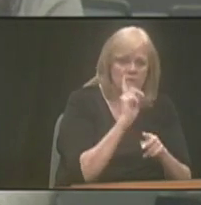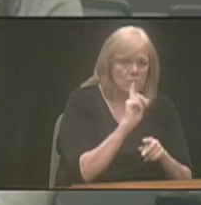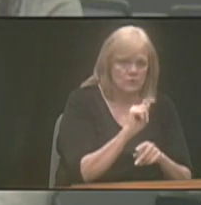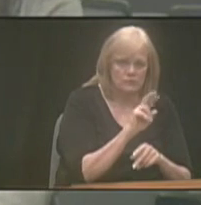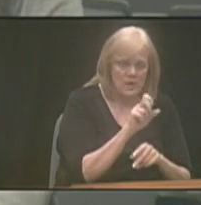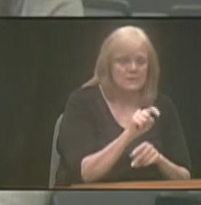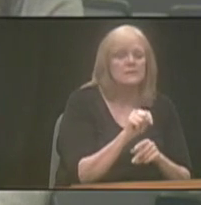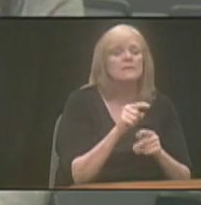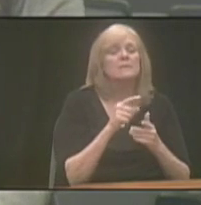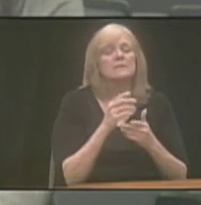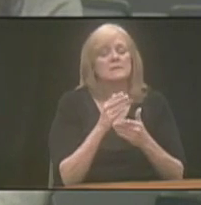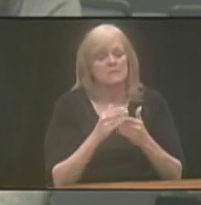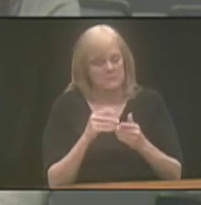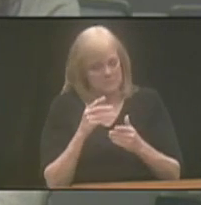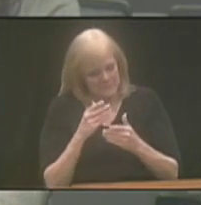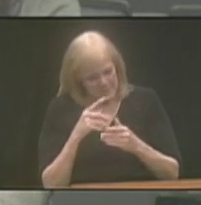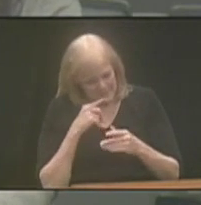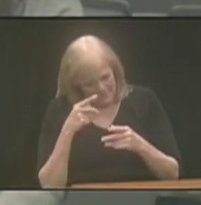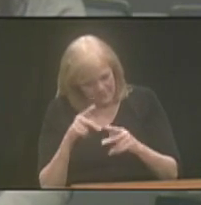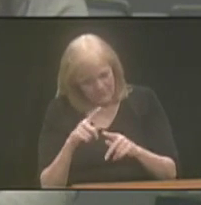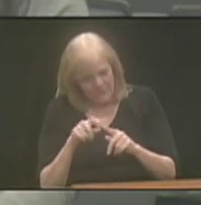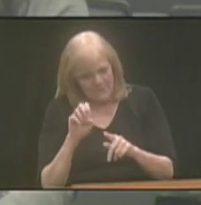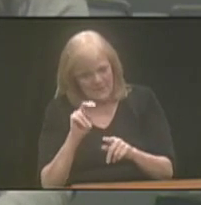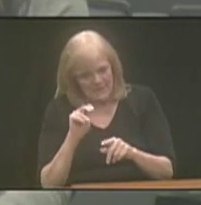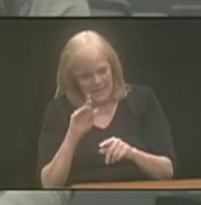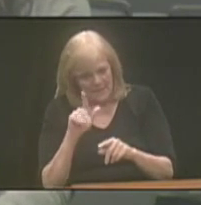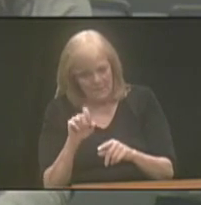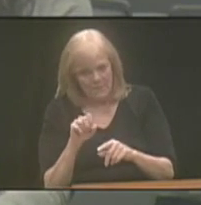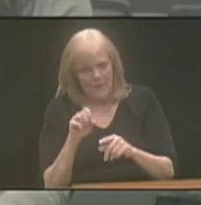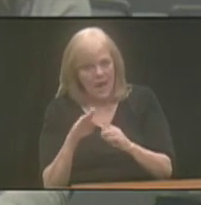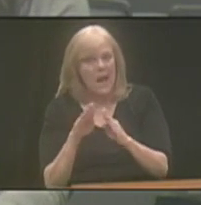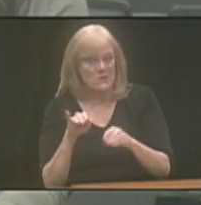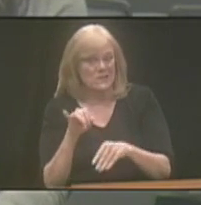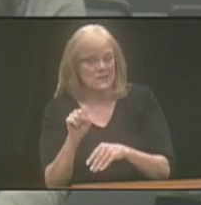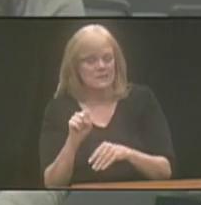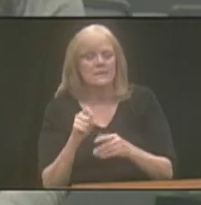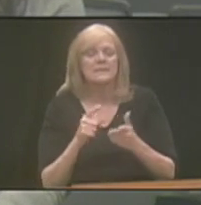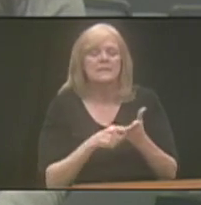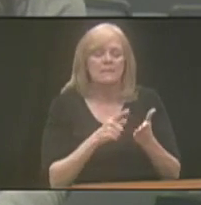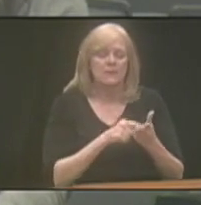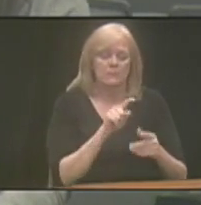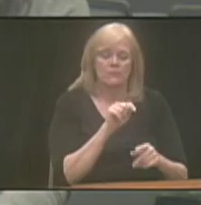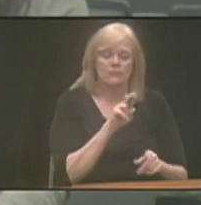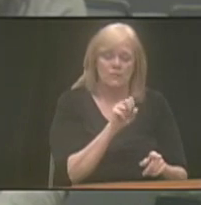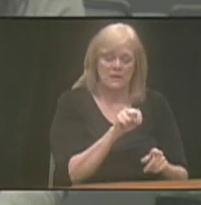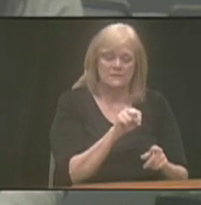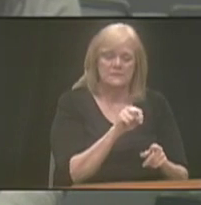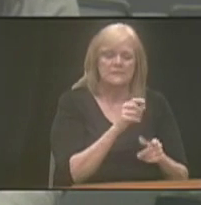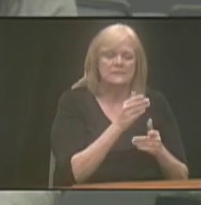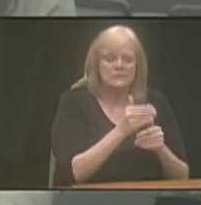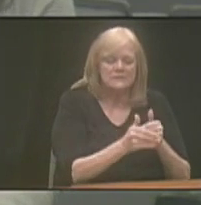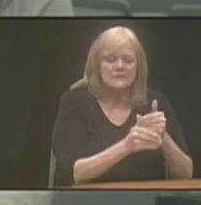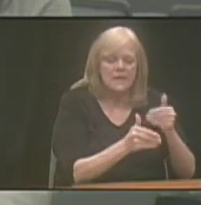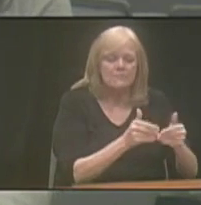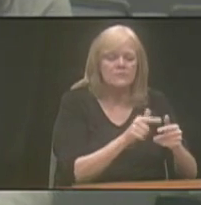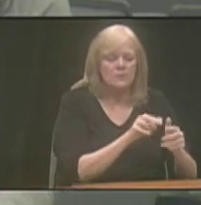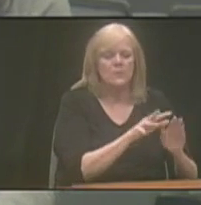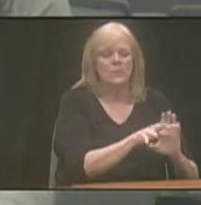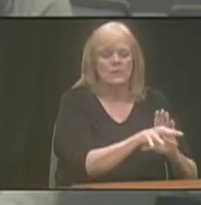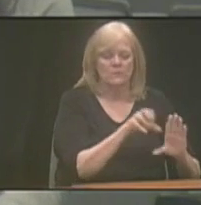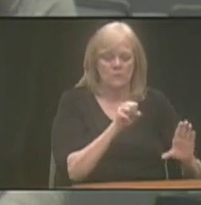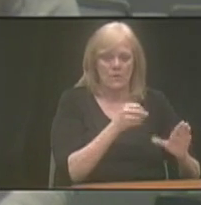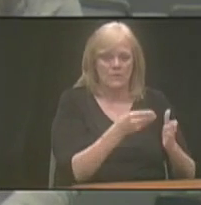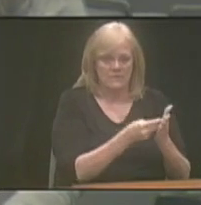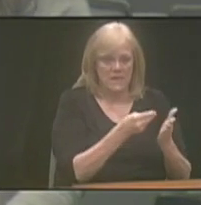whereas housing is a permitted expense from Enable. Sometimes trust, there are steps to be able to withdraw